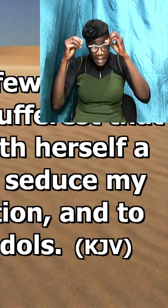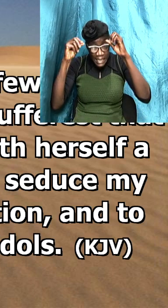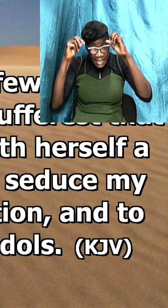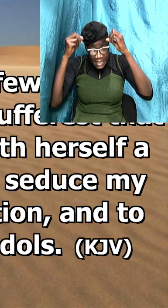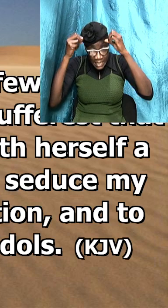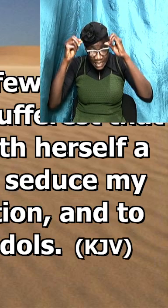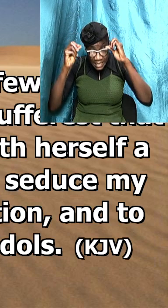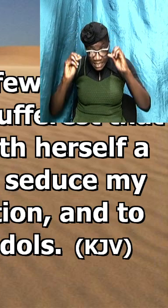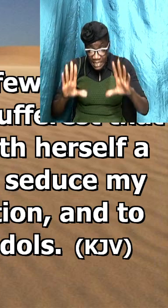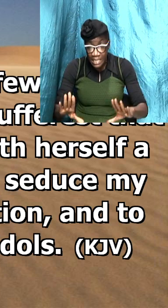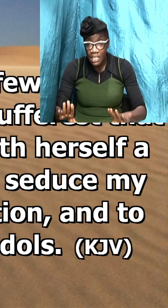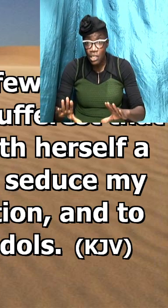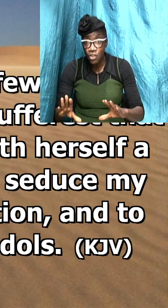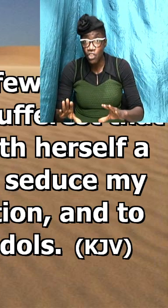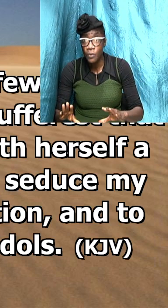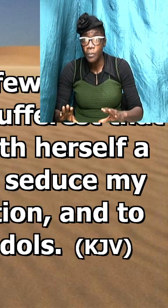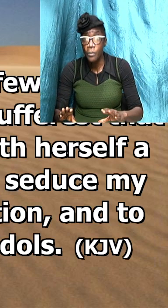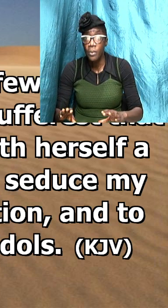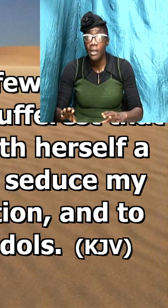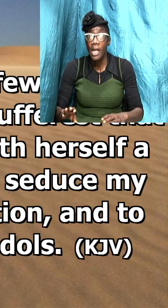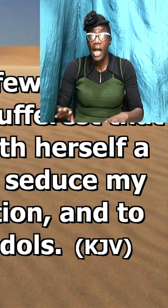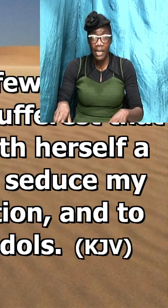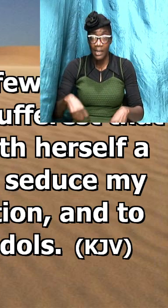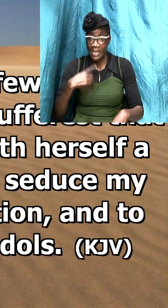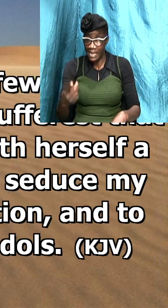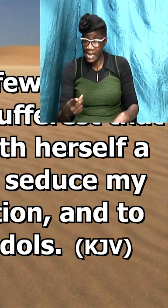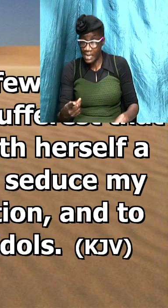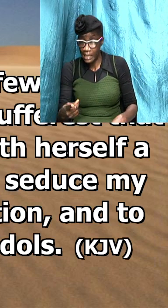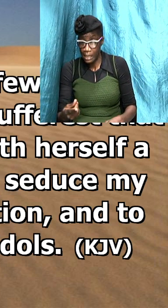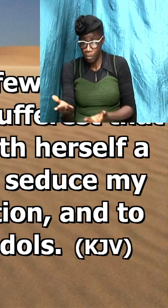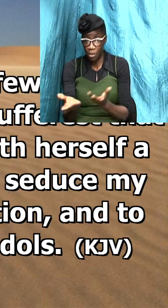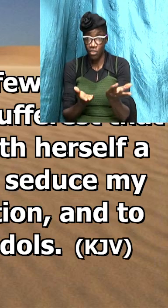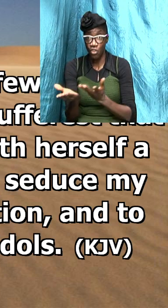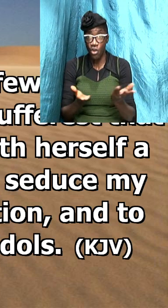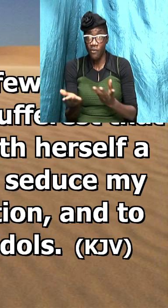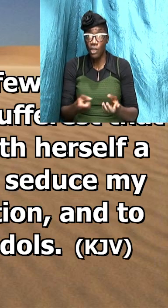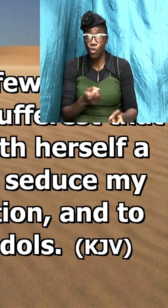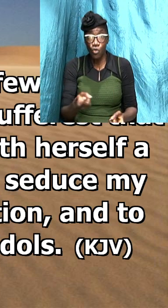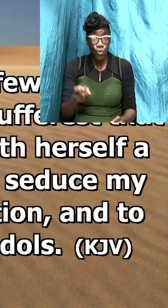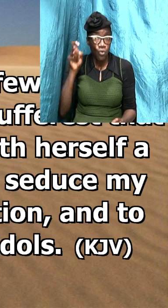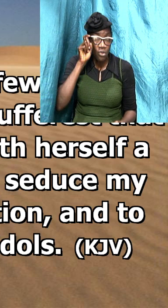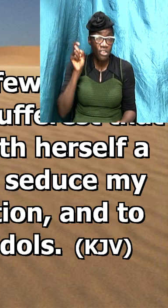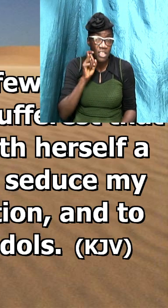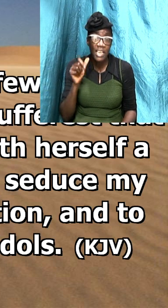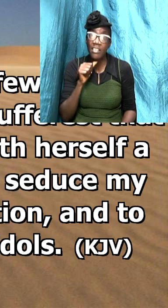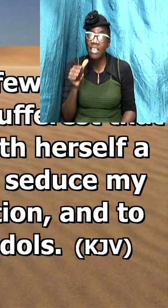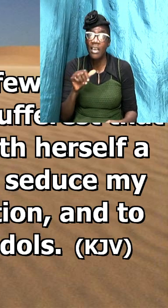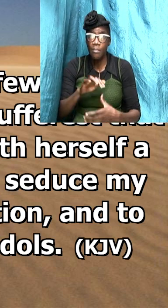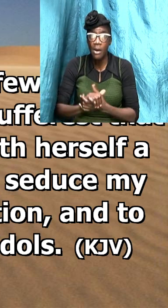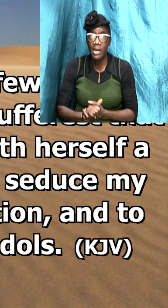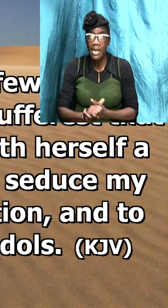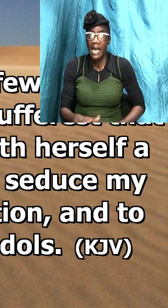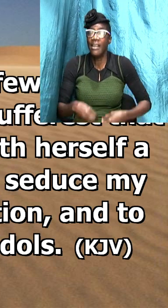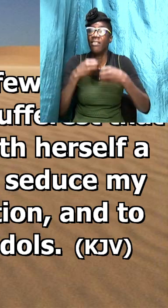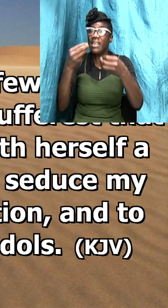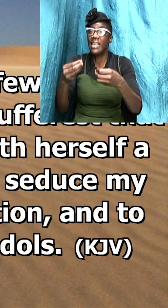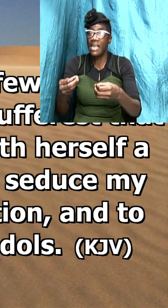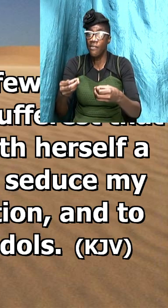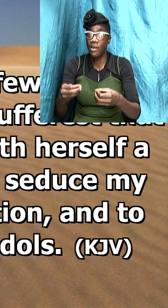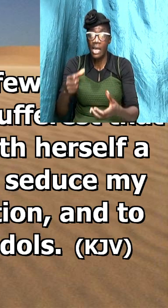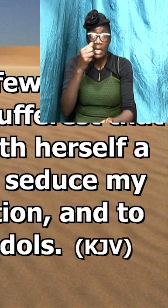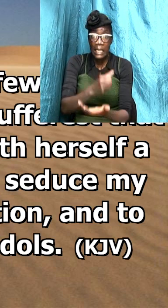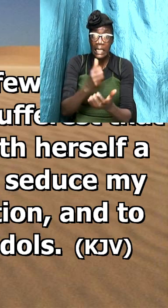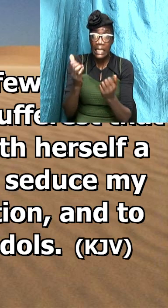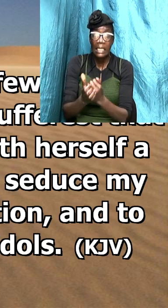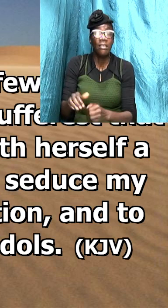seduce my servants to commit fornication and to eat things sacrificed unto idols again we are going to